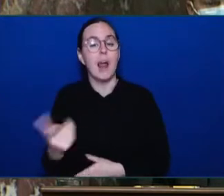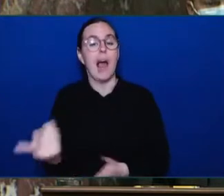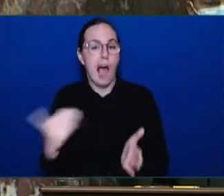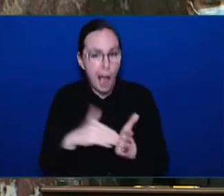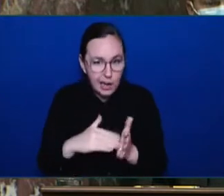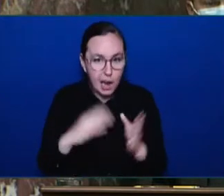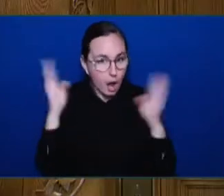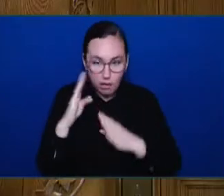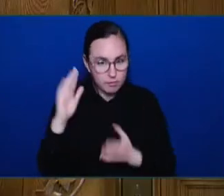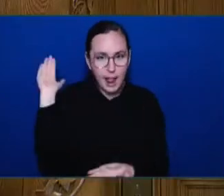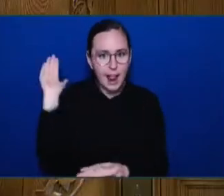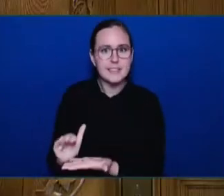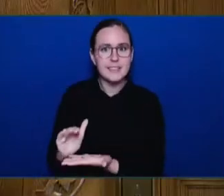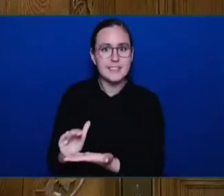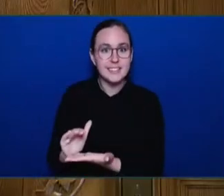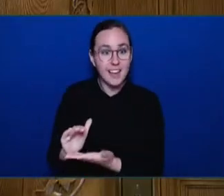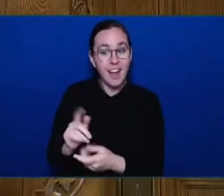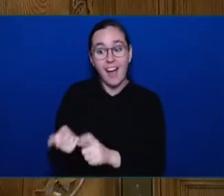Members...